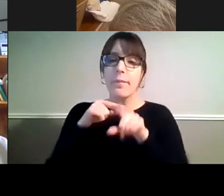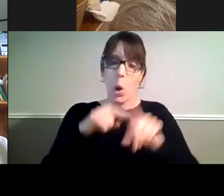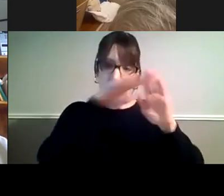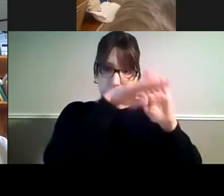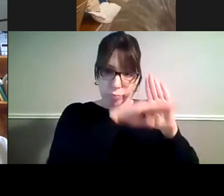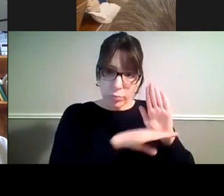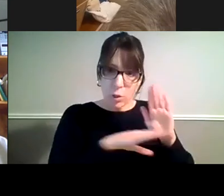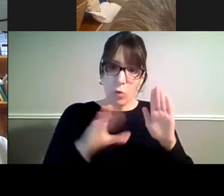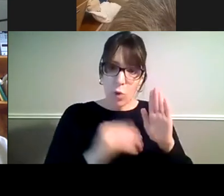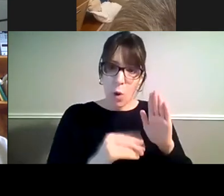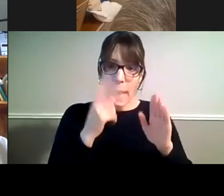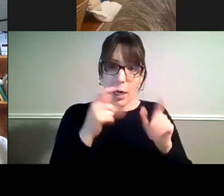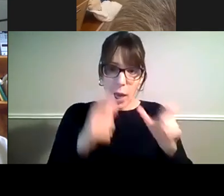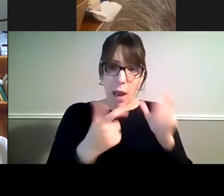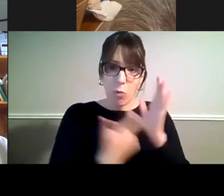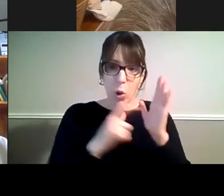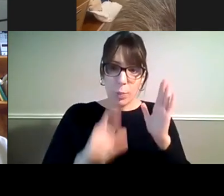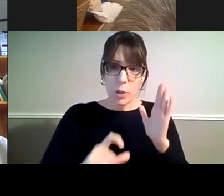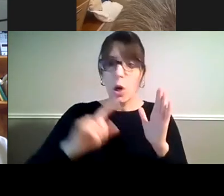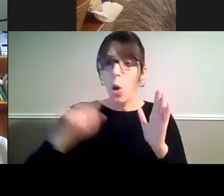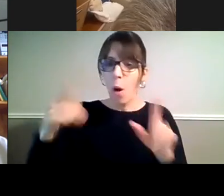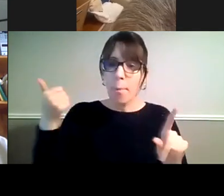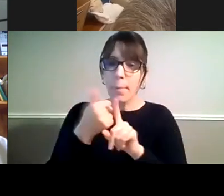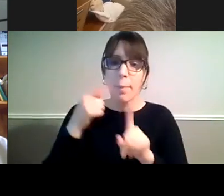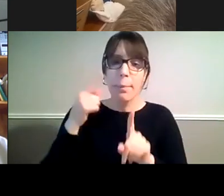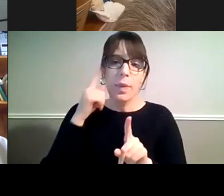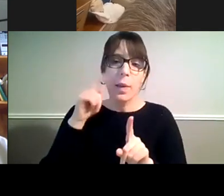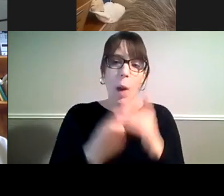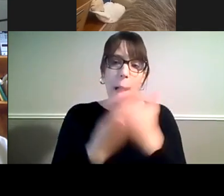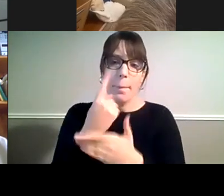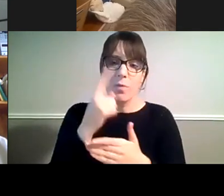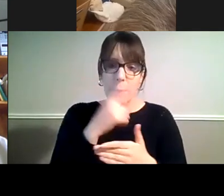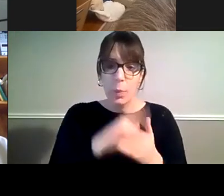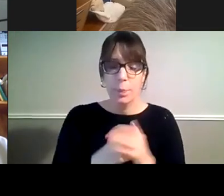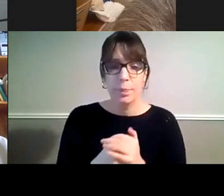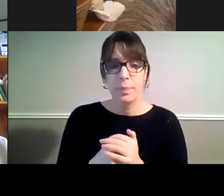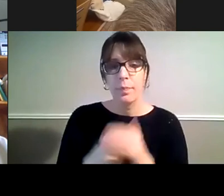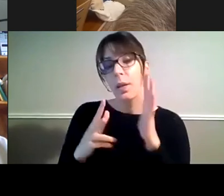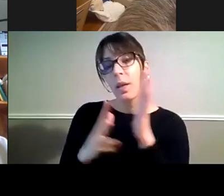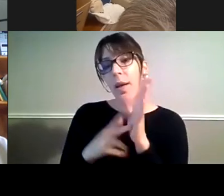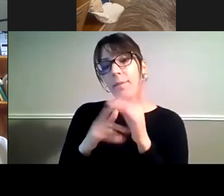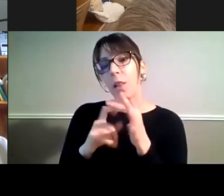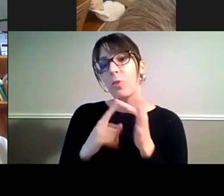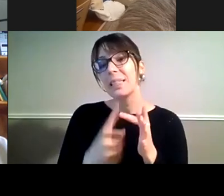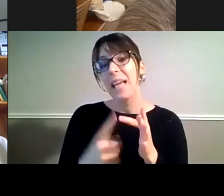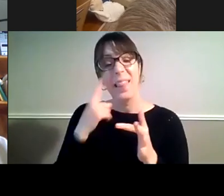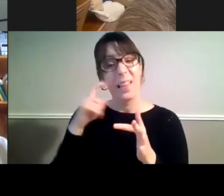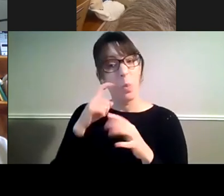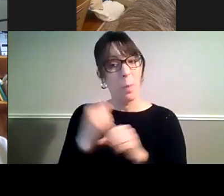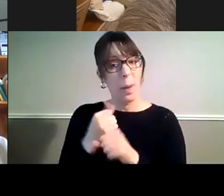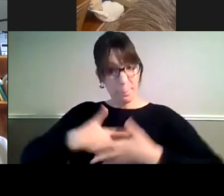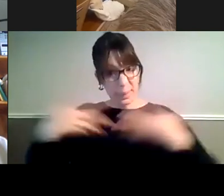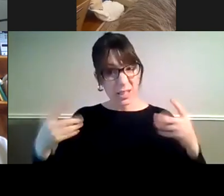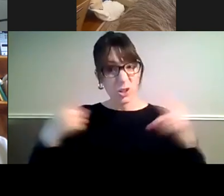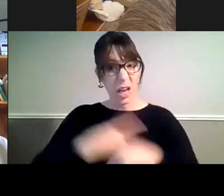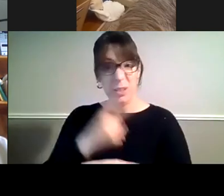having that equitable access to assistive technology? I think it would make a big difference to a lot of people. I mean, I'm grateful